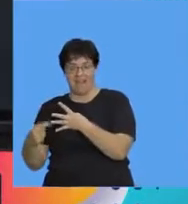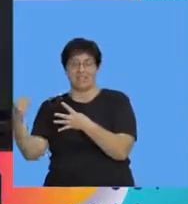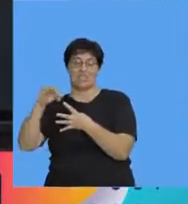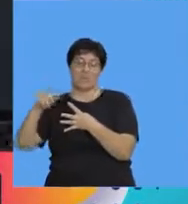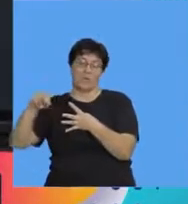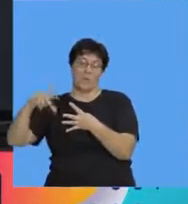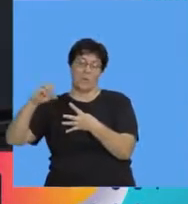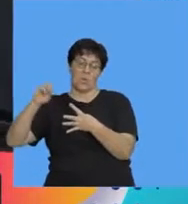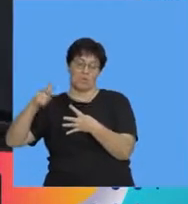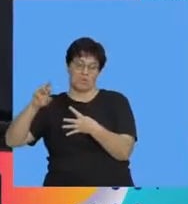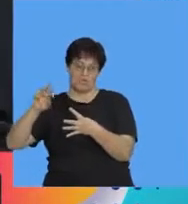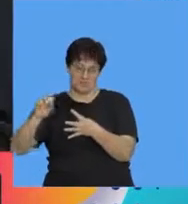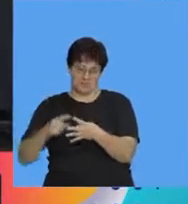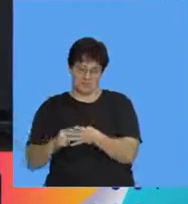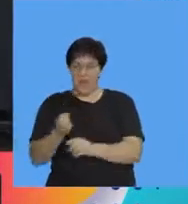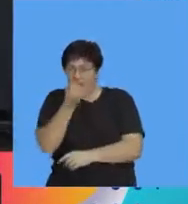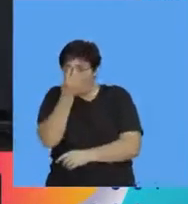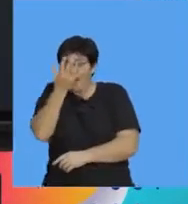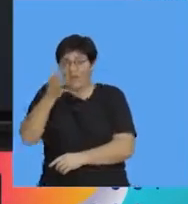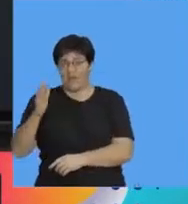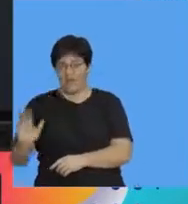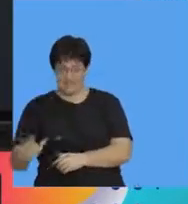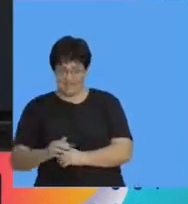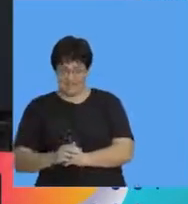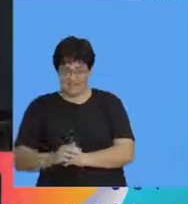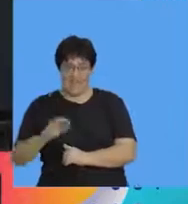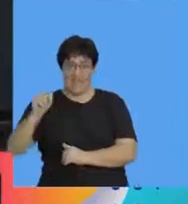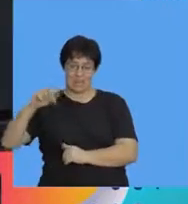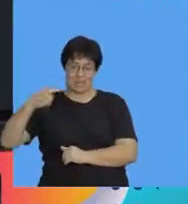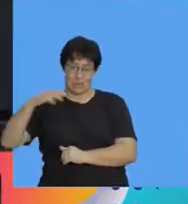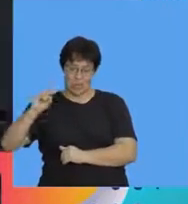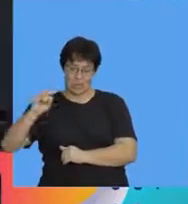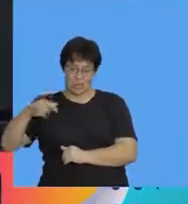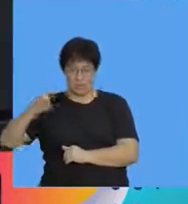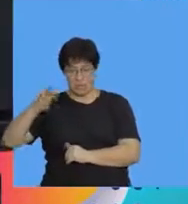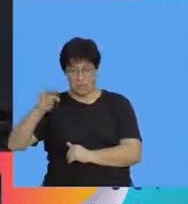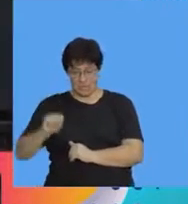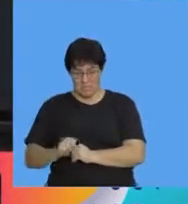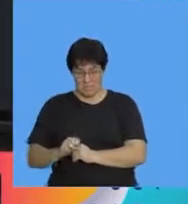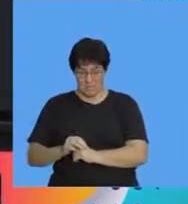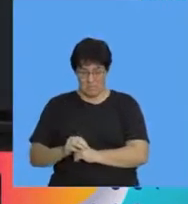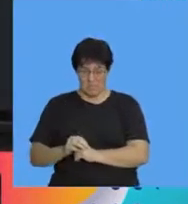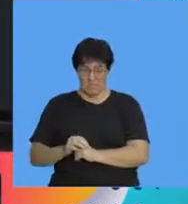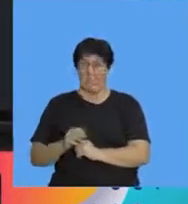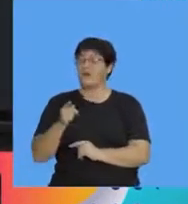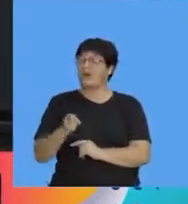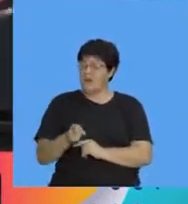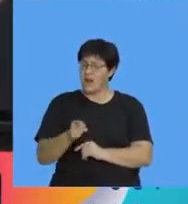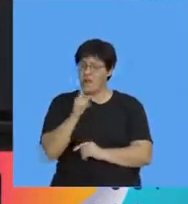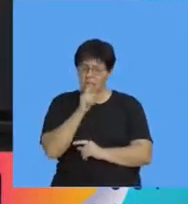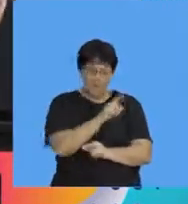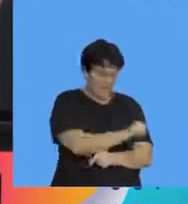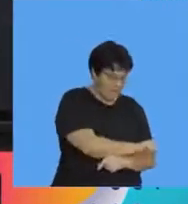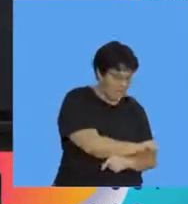gymnosperms right ah flowers and geosperms right so we're looking at basically